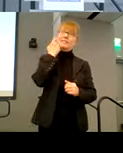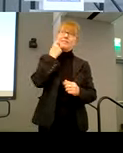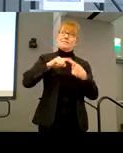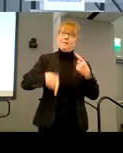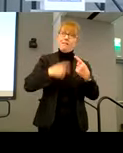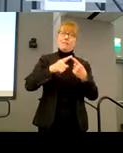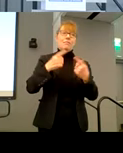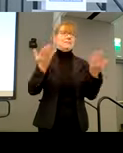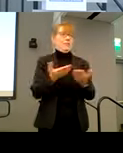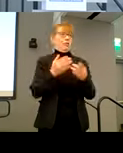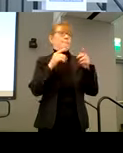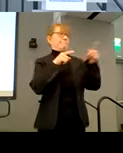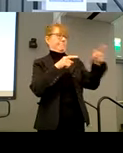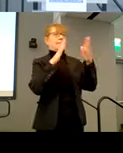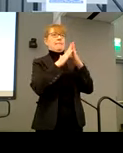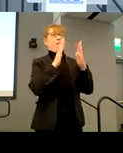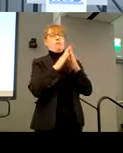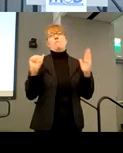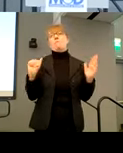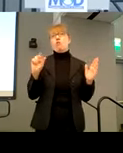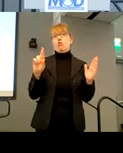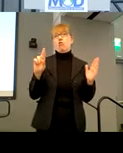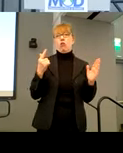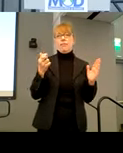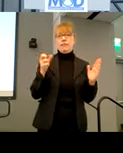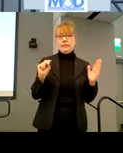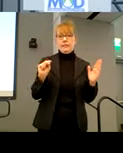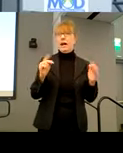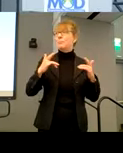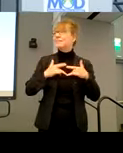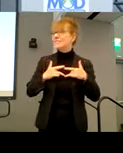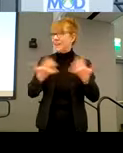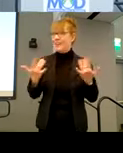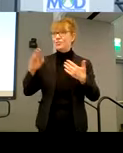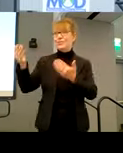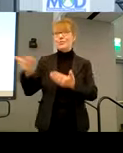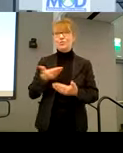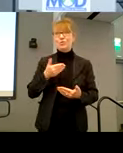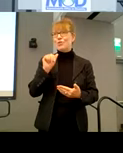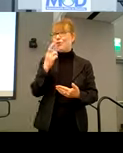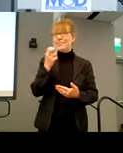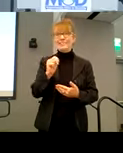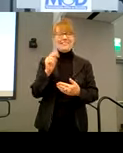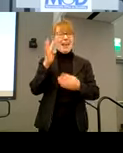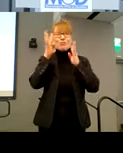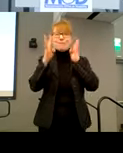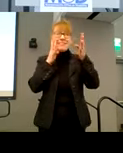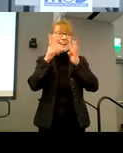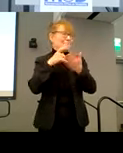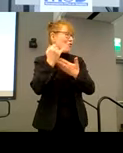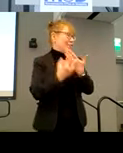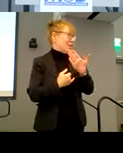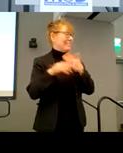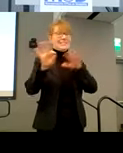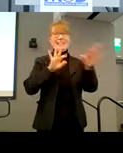us today. And it was the town of Arlington. Uh, and I'm really excited to introduce Arlington here. They had a really creative project, uh, the selection